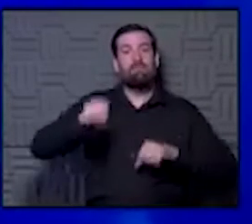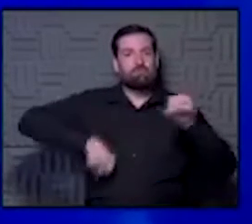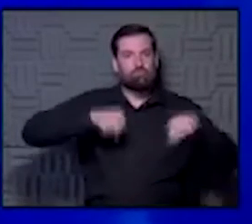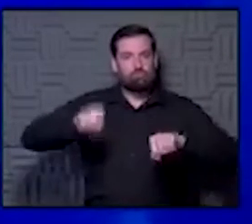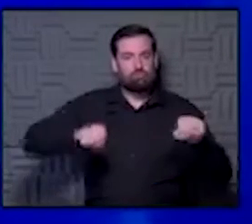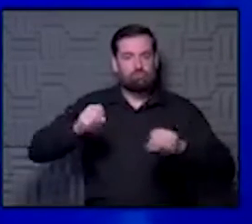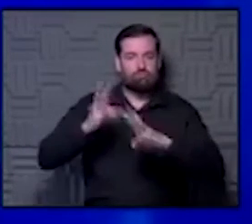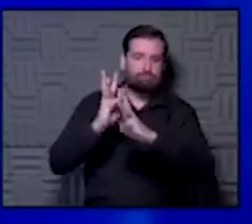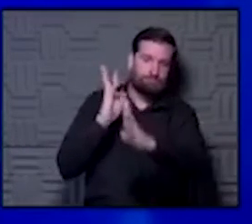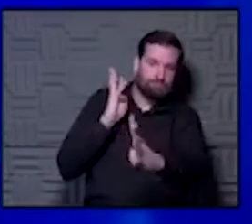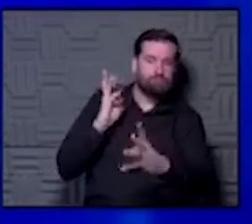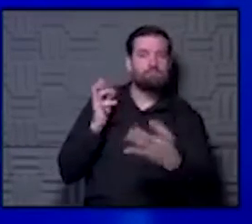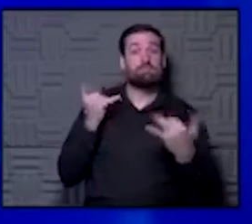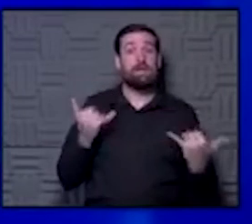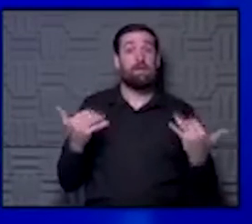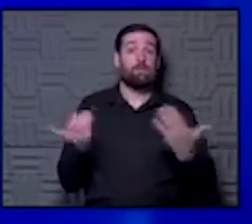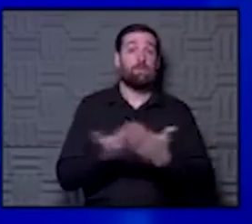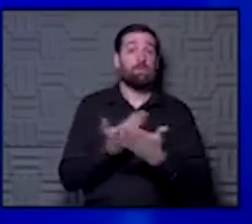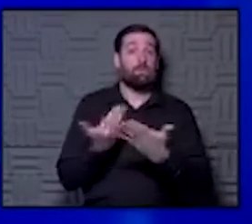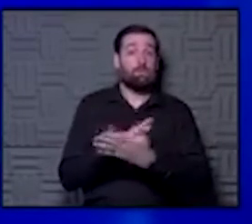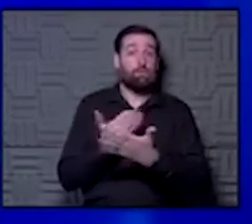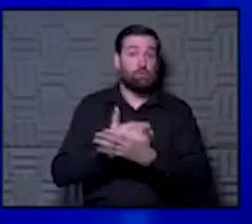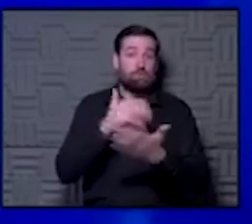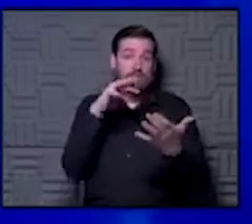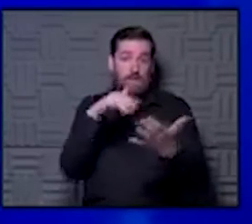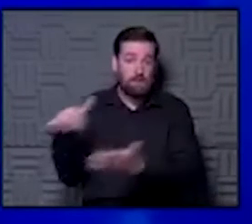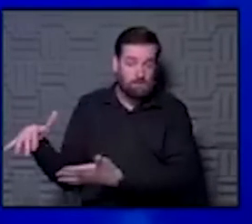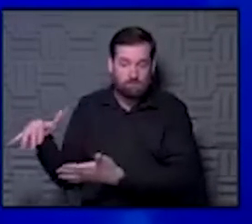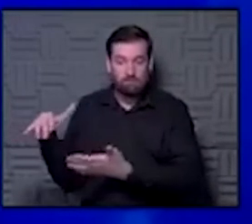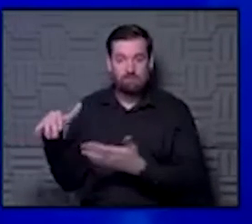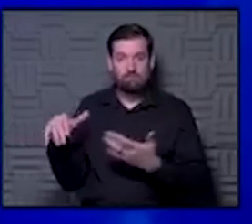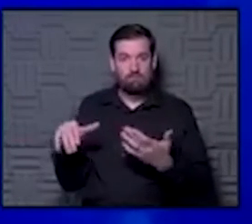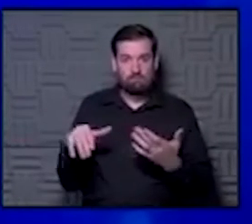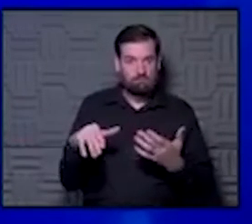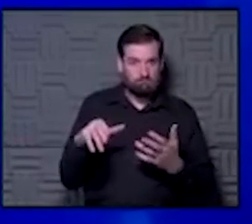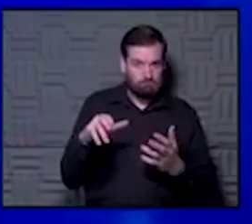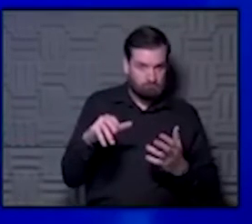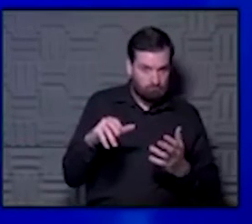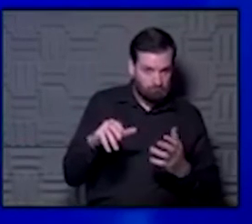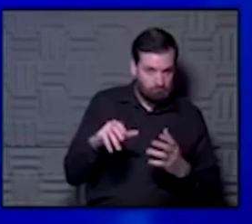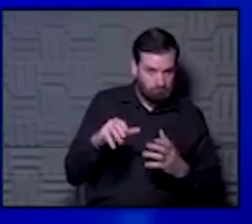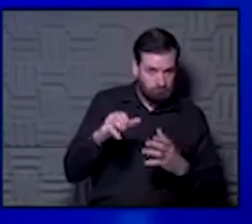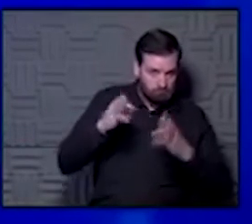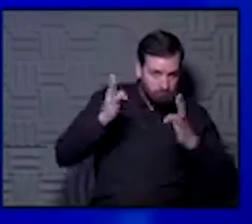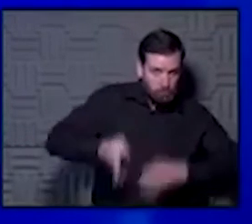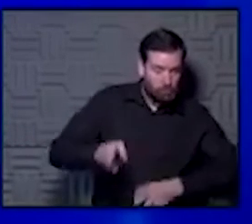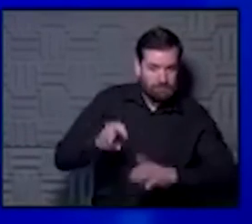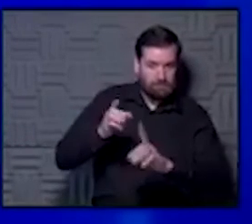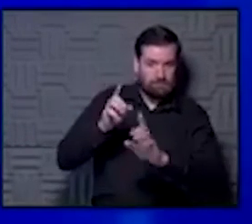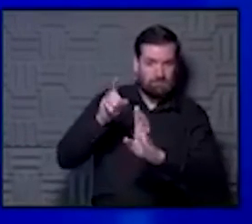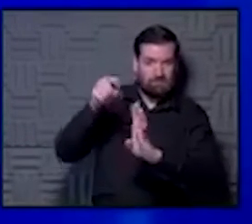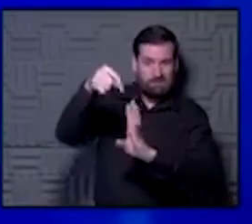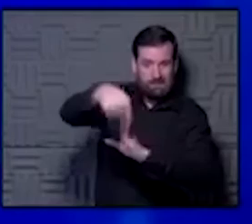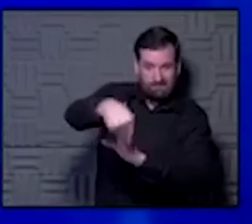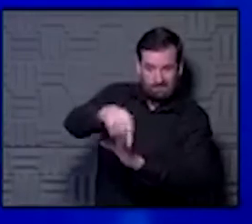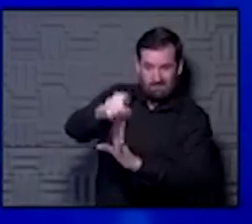in a line, now with the new study, is the person who's two, three, four, five running through everybody's breath cloud? Yeah. You know, where do you want to